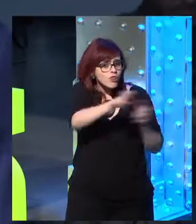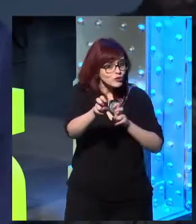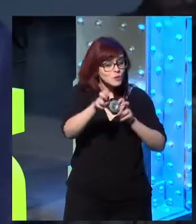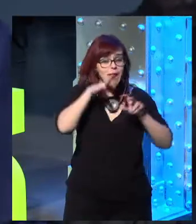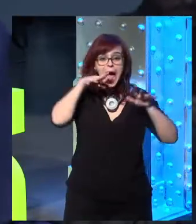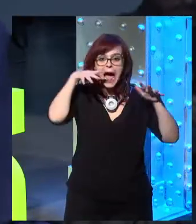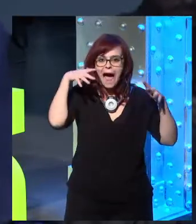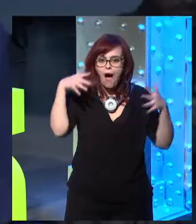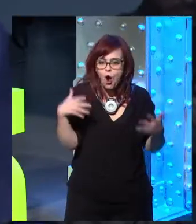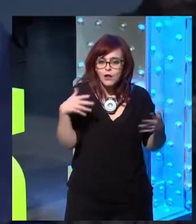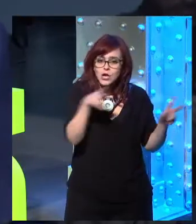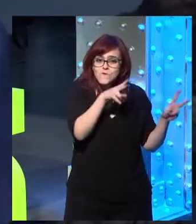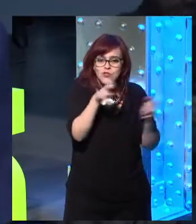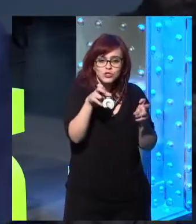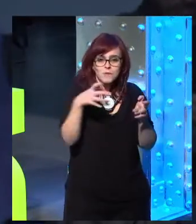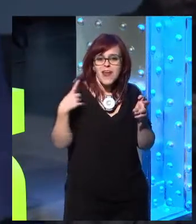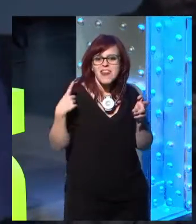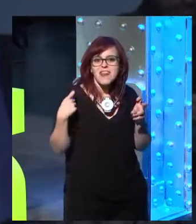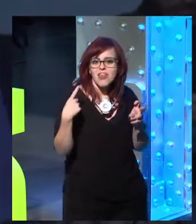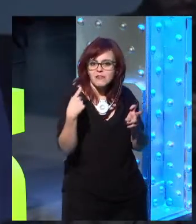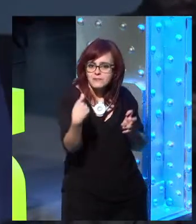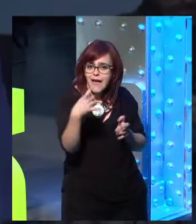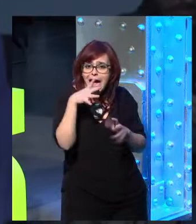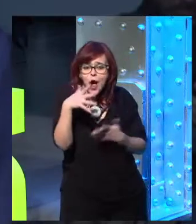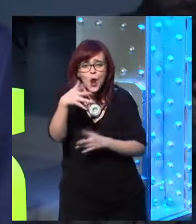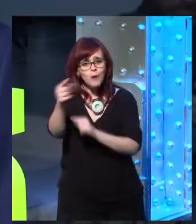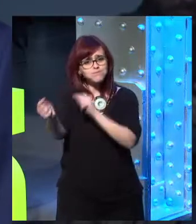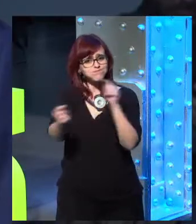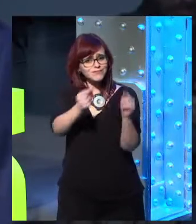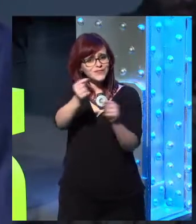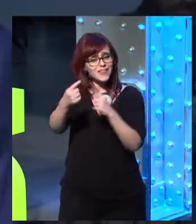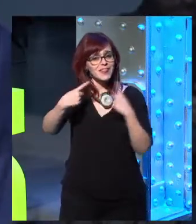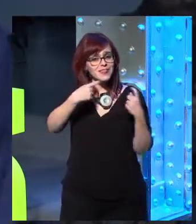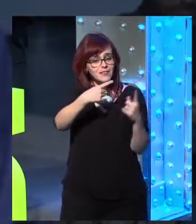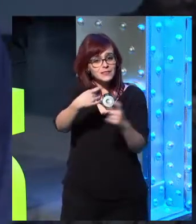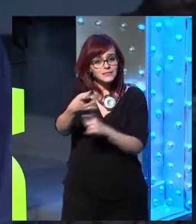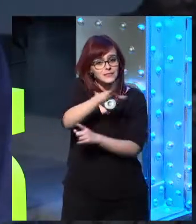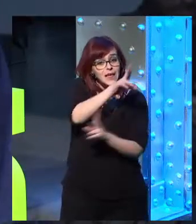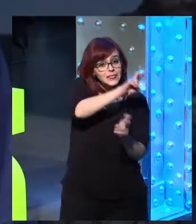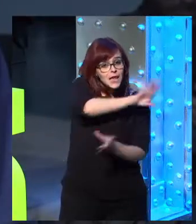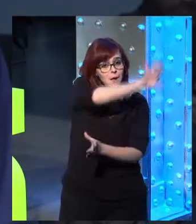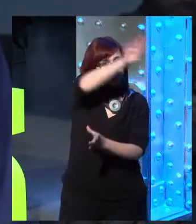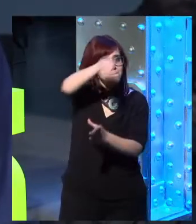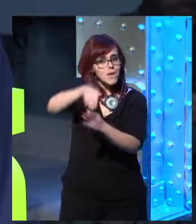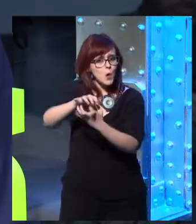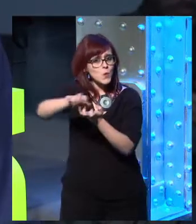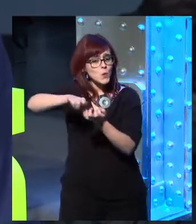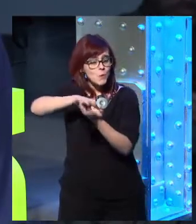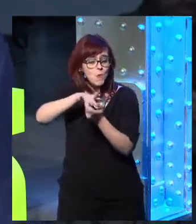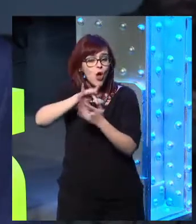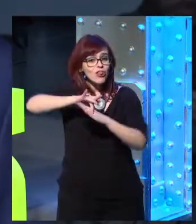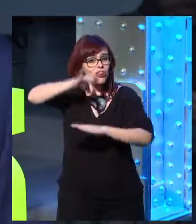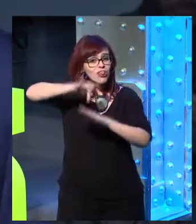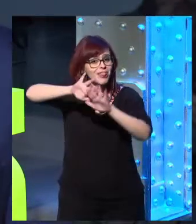But now is a need in discussion and in the moment where we are in the